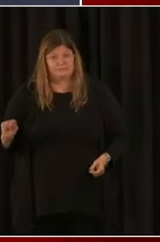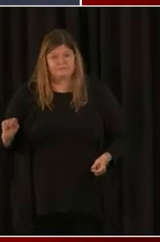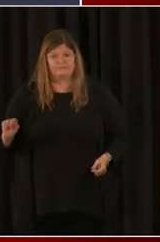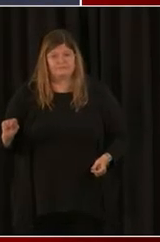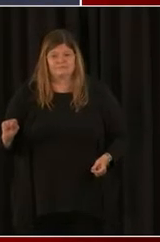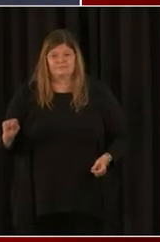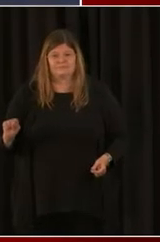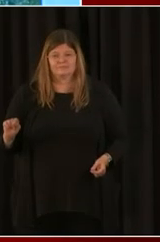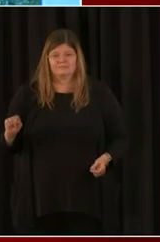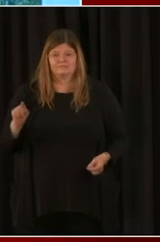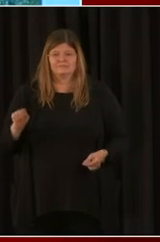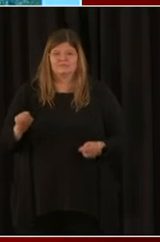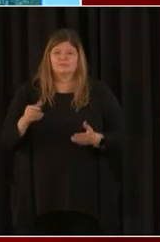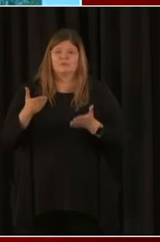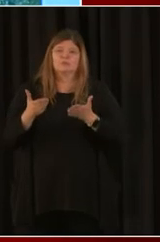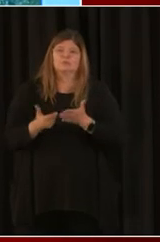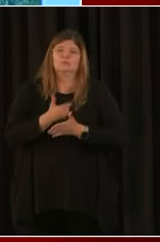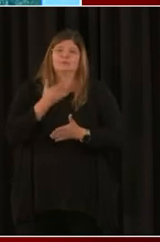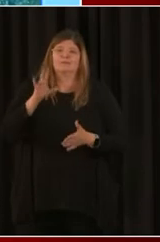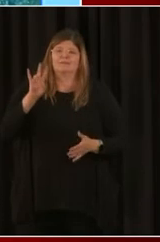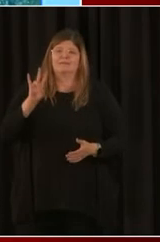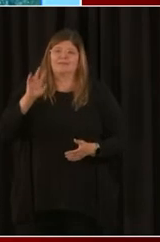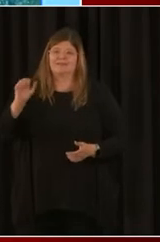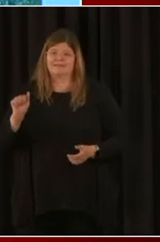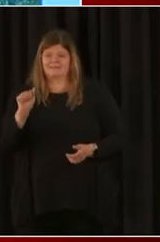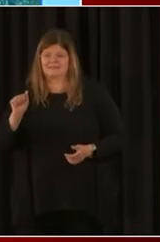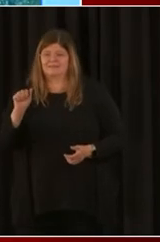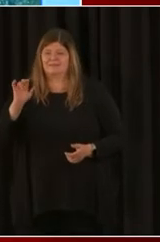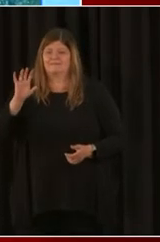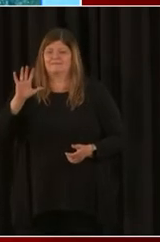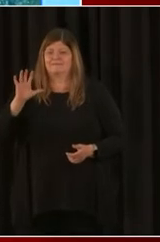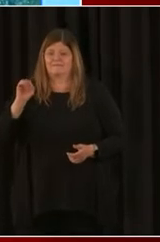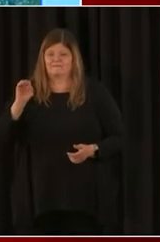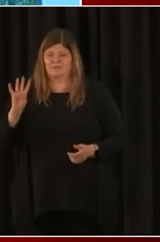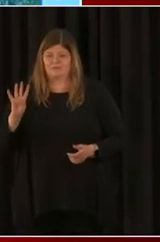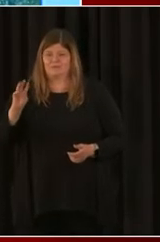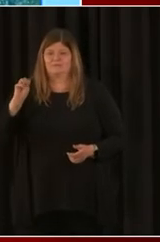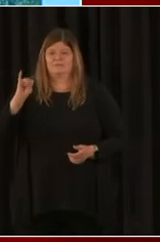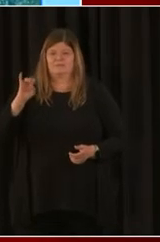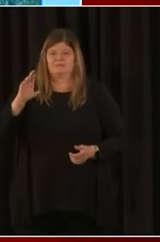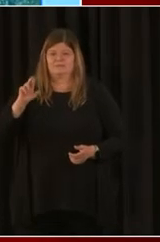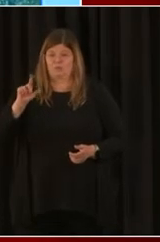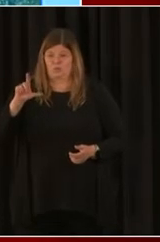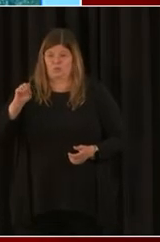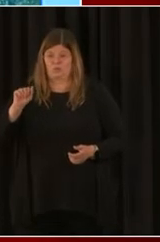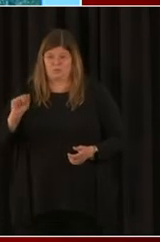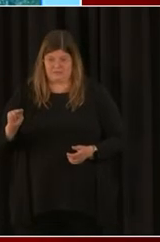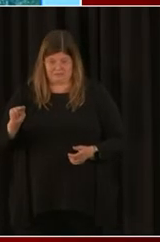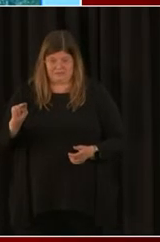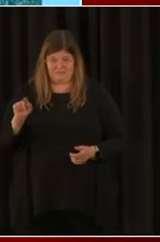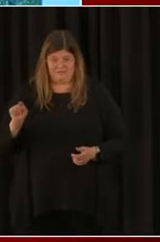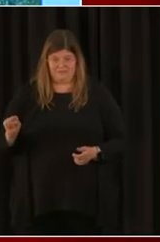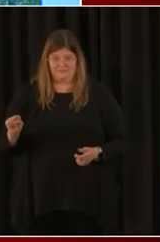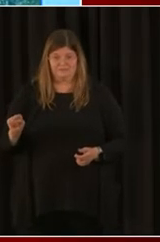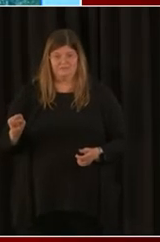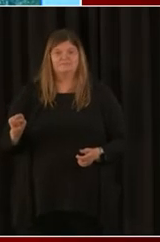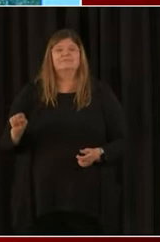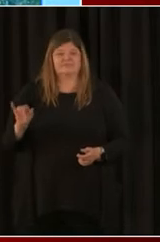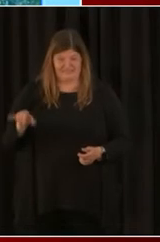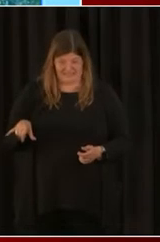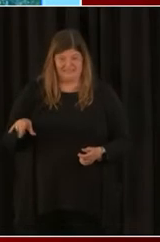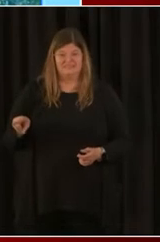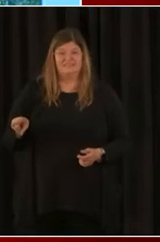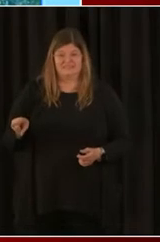7A, 504, and microloans that that's being done for. So, yes, that is